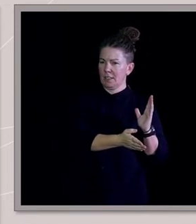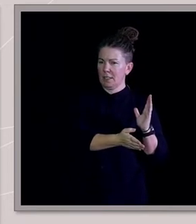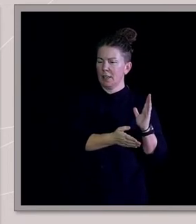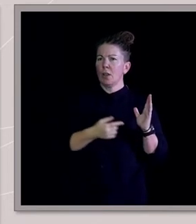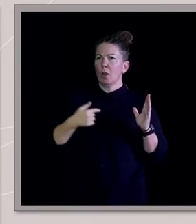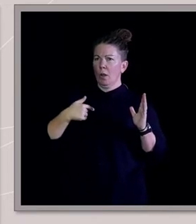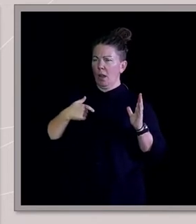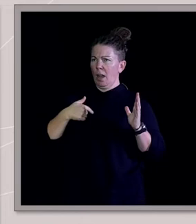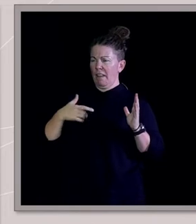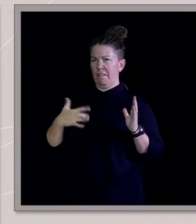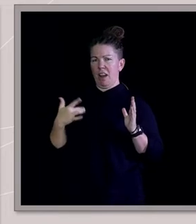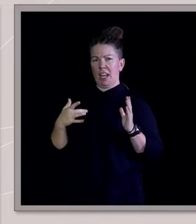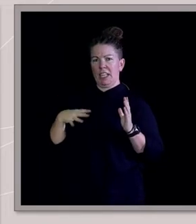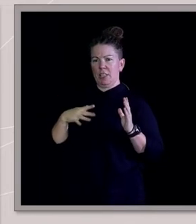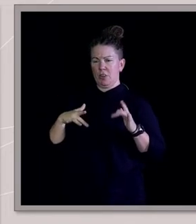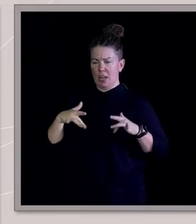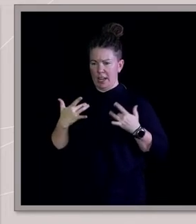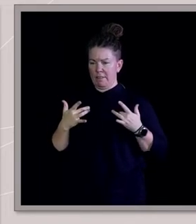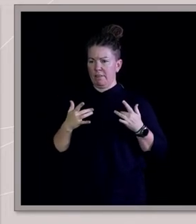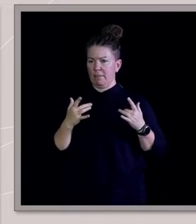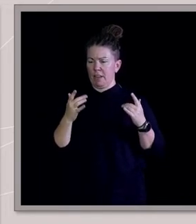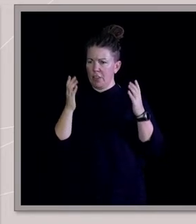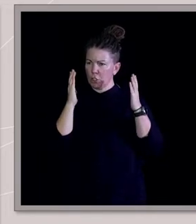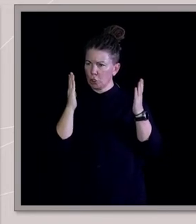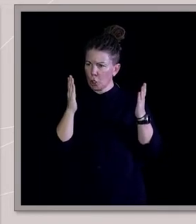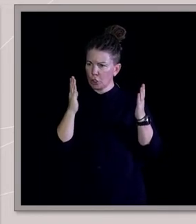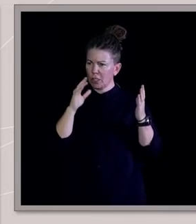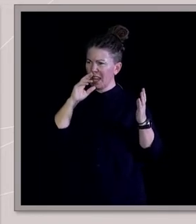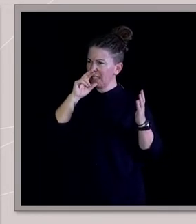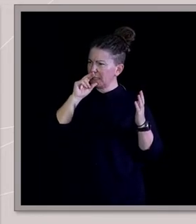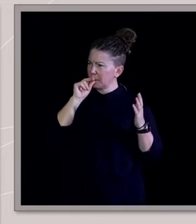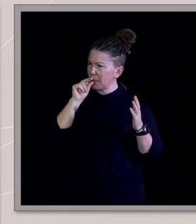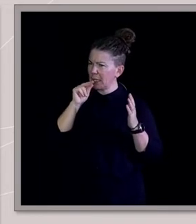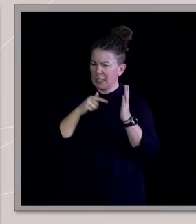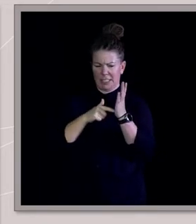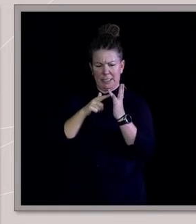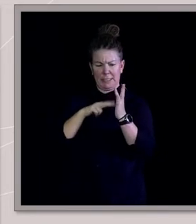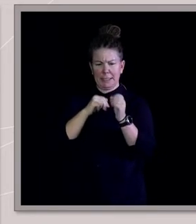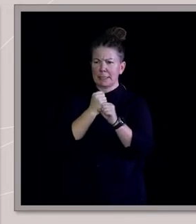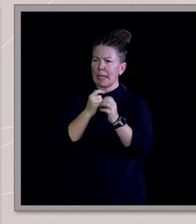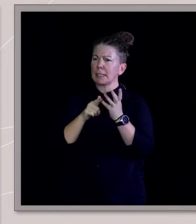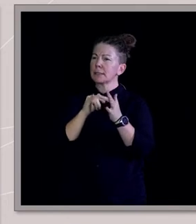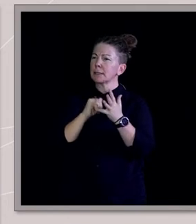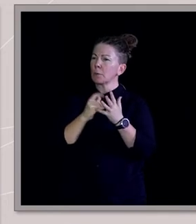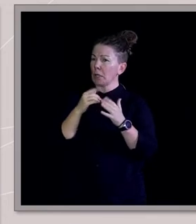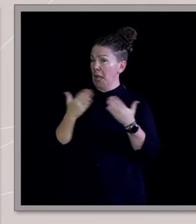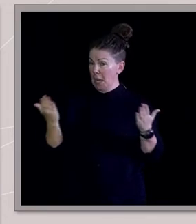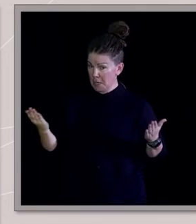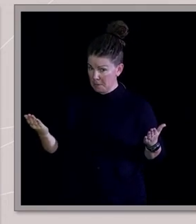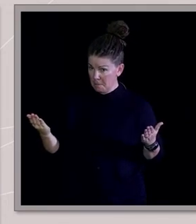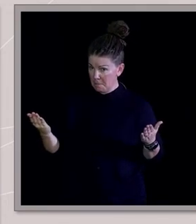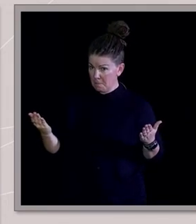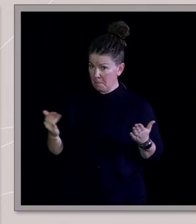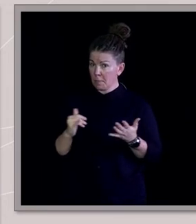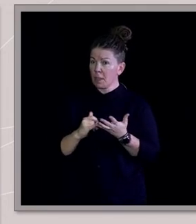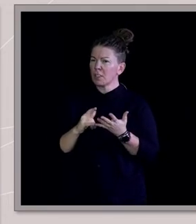would need to sort of live our lives in the church, and one day speak in tongues. So, there were a few little question marks there